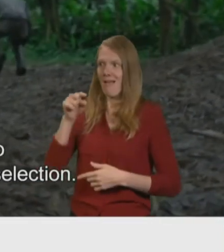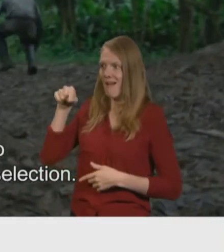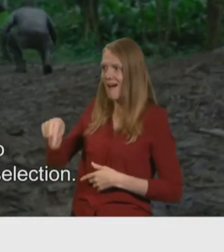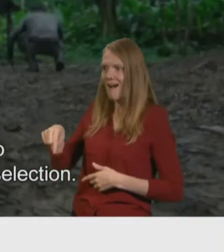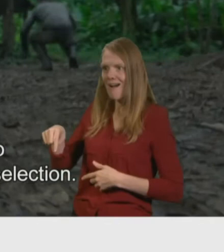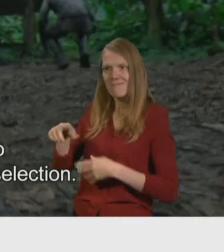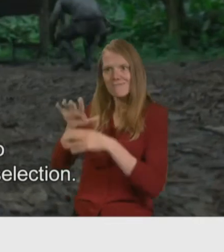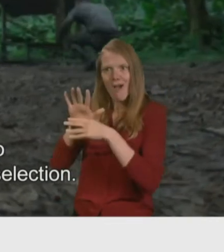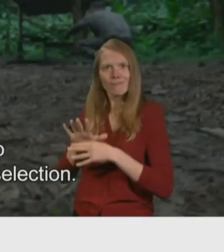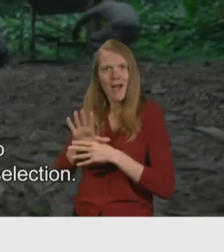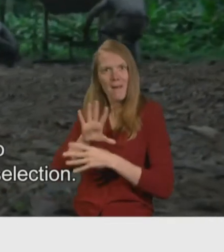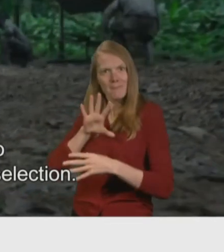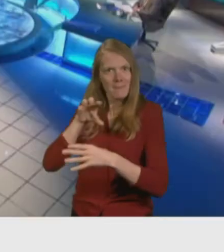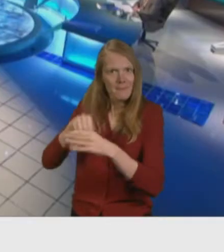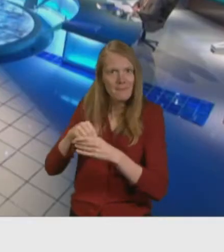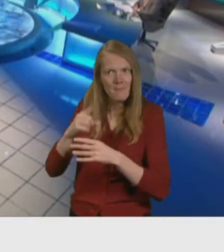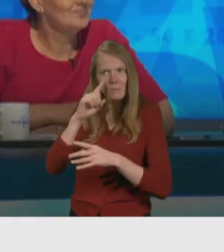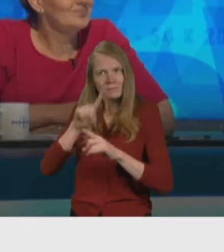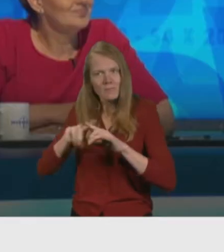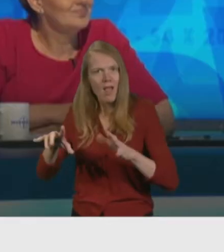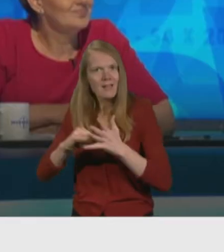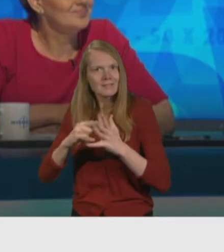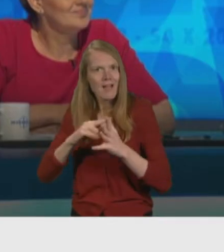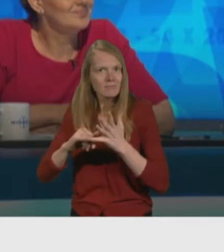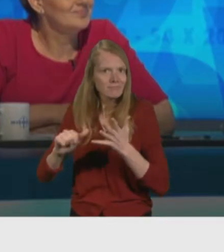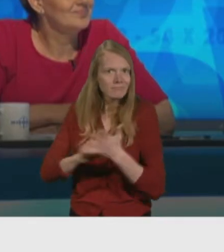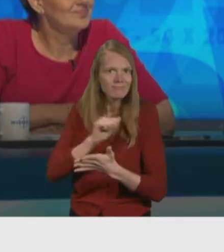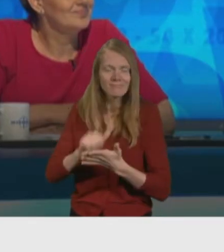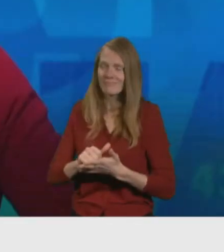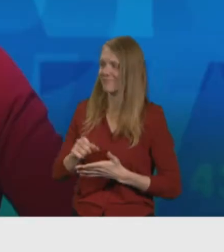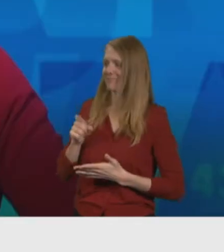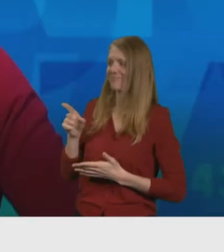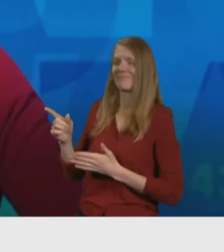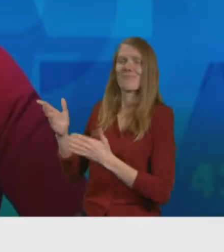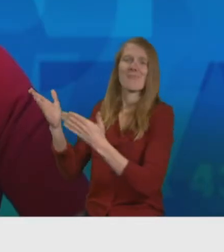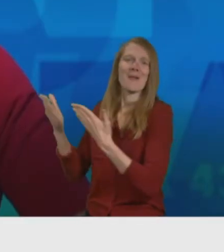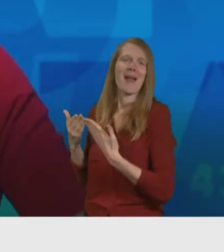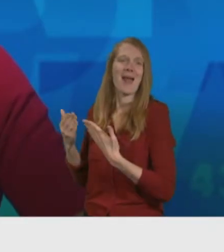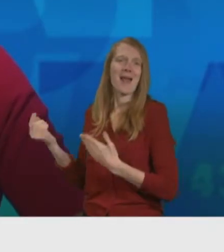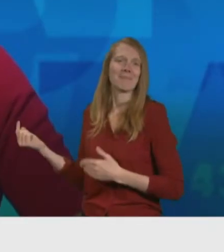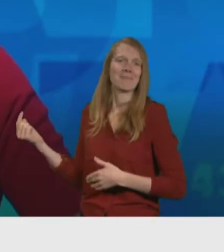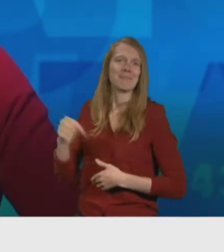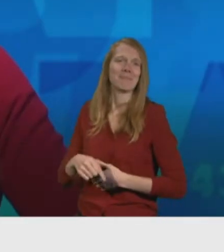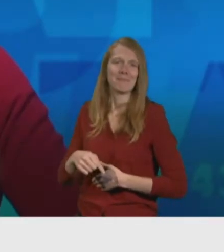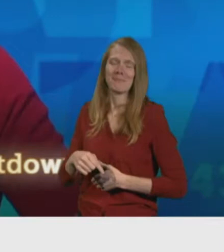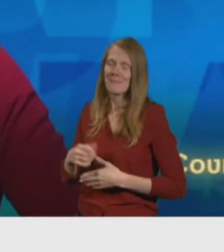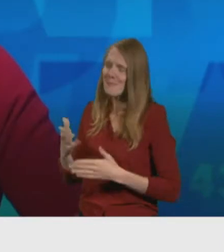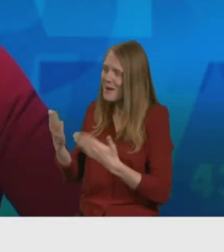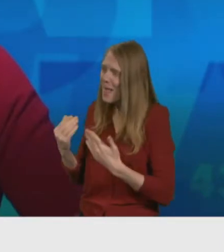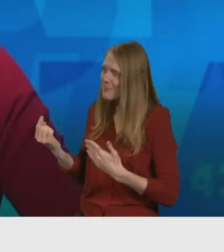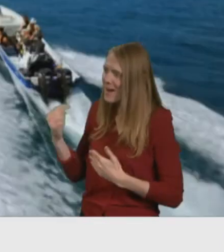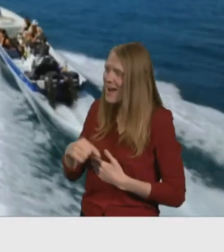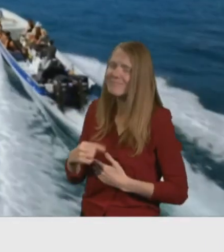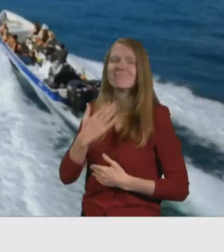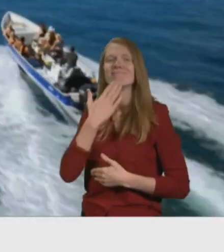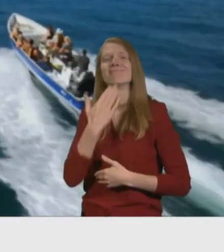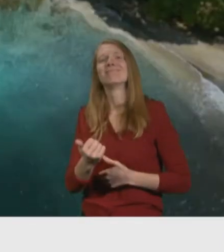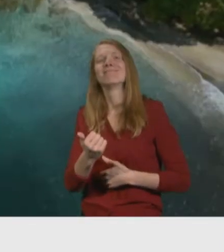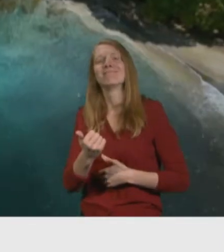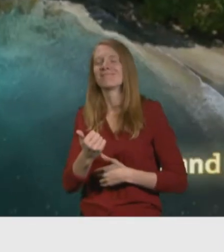the real SDS election. Joined once again by Baroness Tani Gray-Thompson. Tani, welcome back. Thank you.